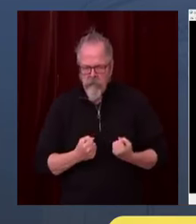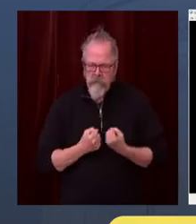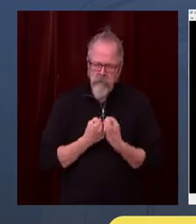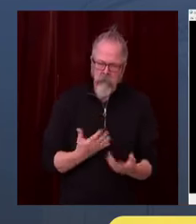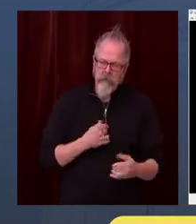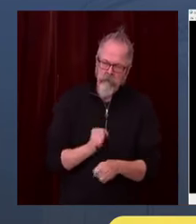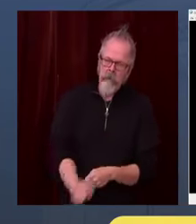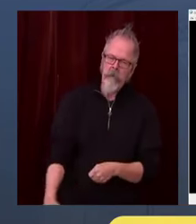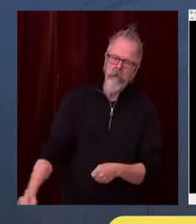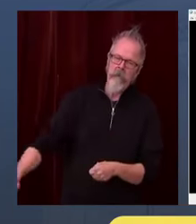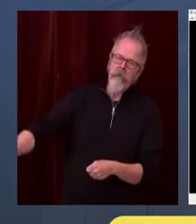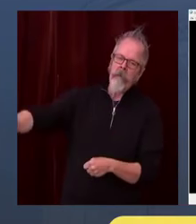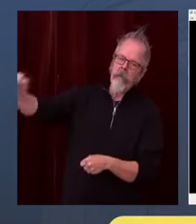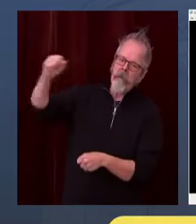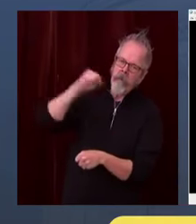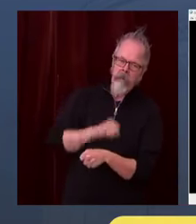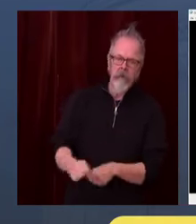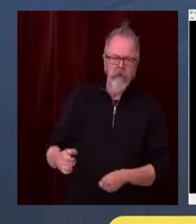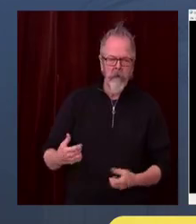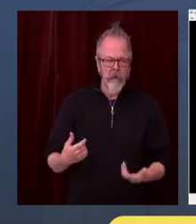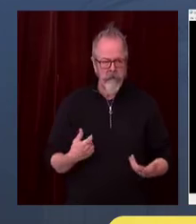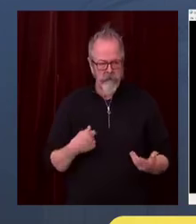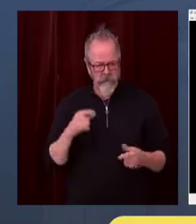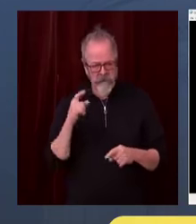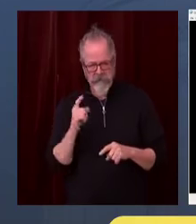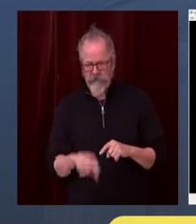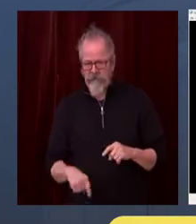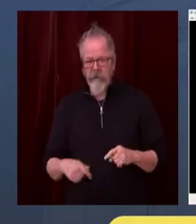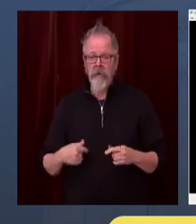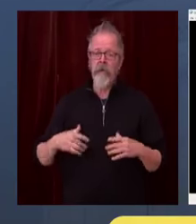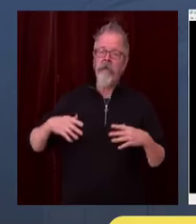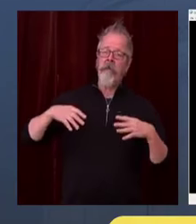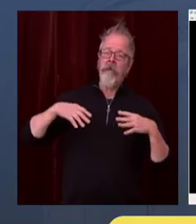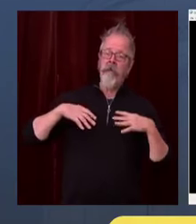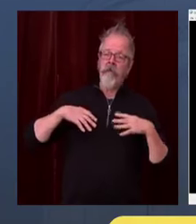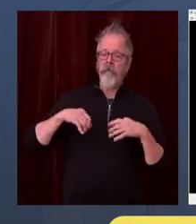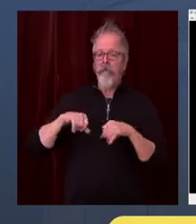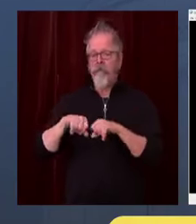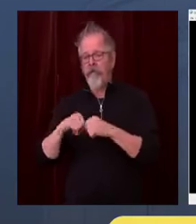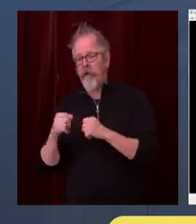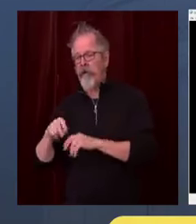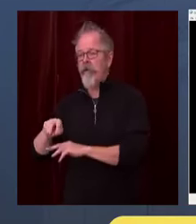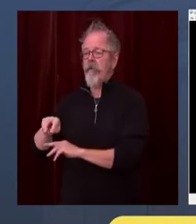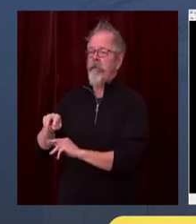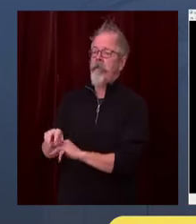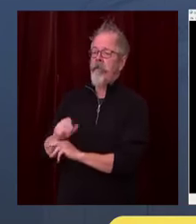and follow the directions of our health experts.